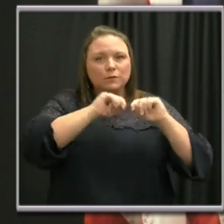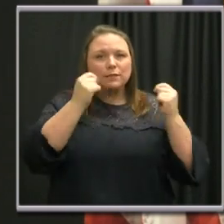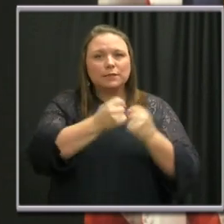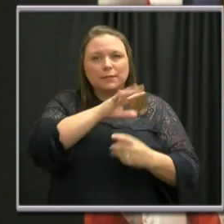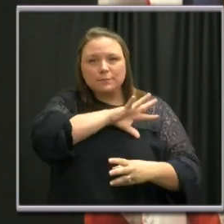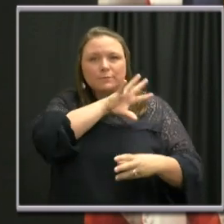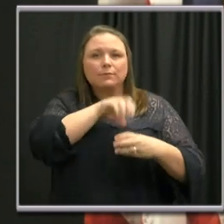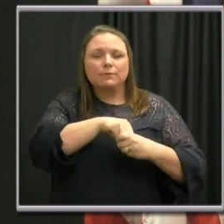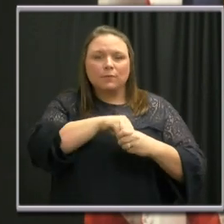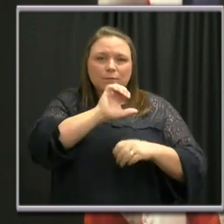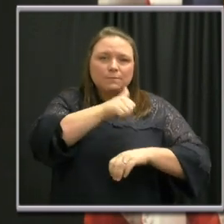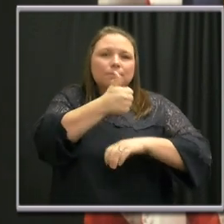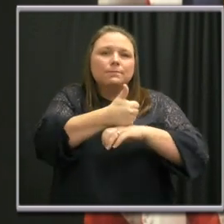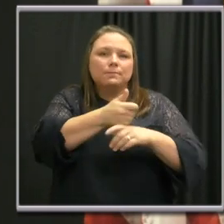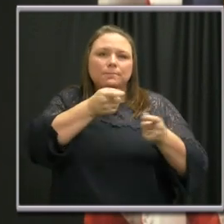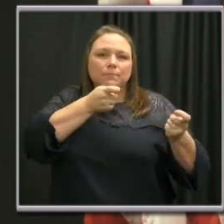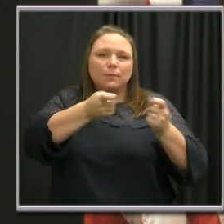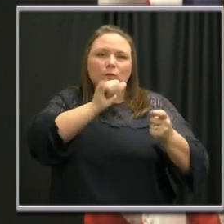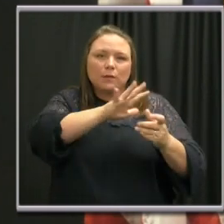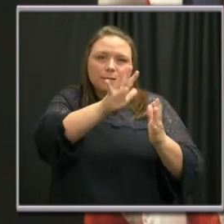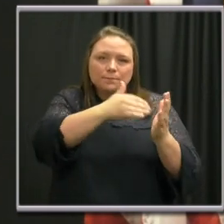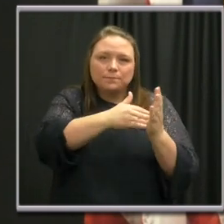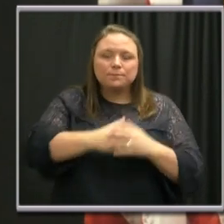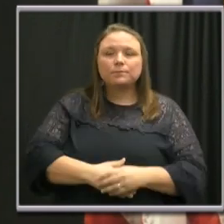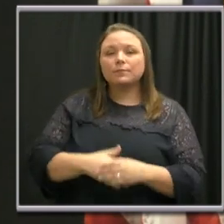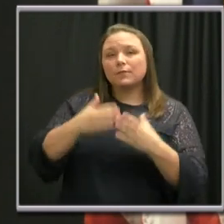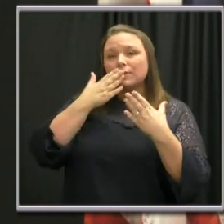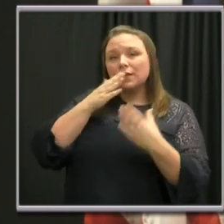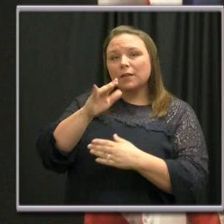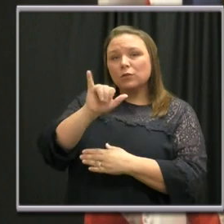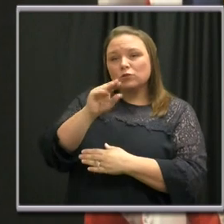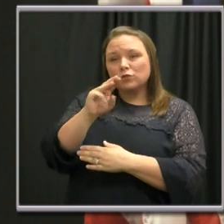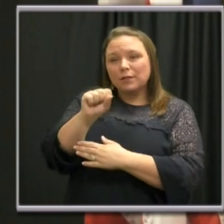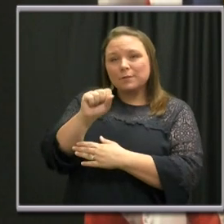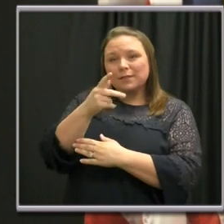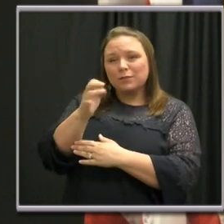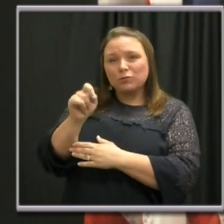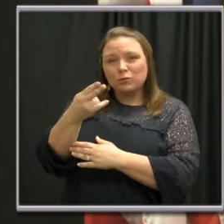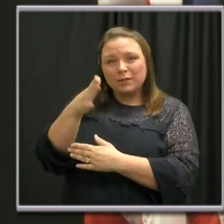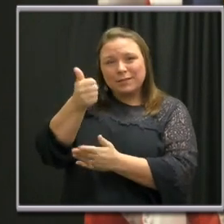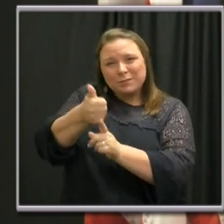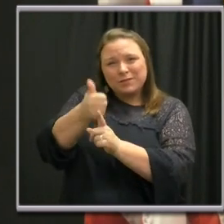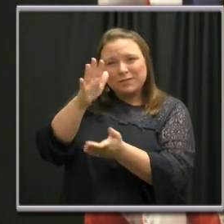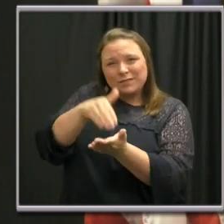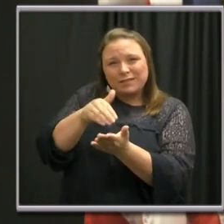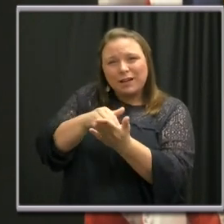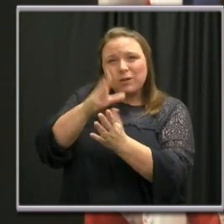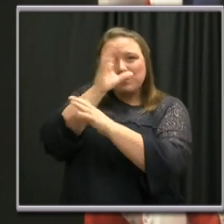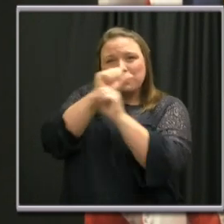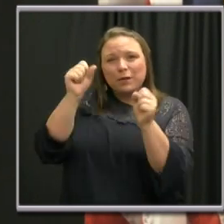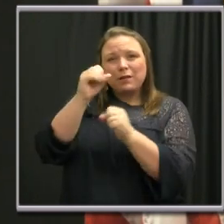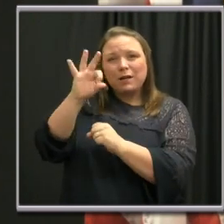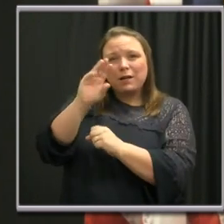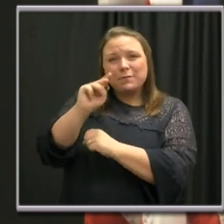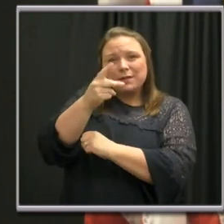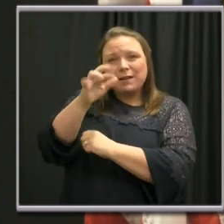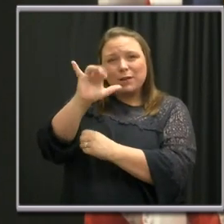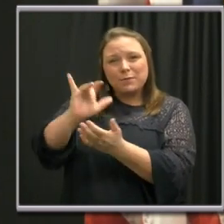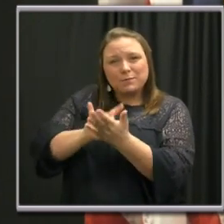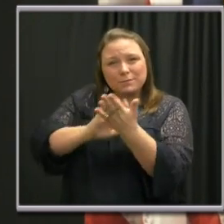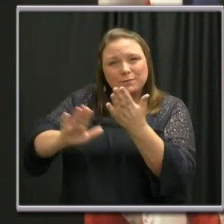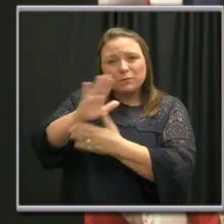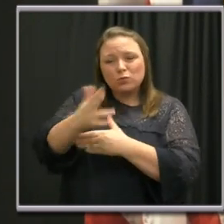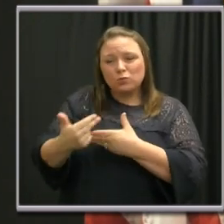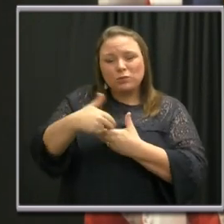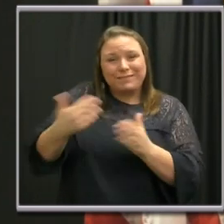coming into place. I'd like to thank Dr. Hildreth, President and CEO of Meharry Medical College, for joining us